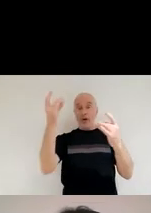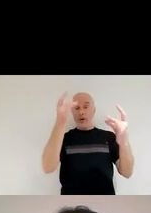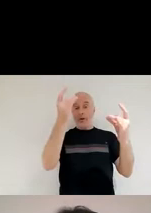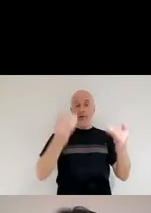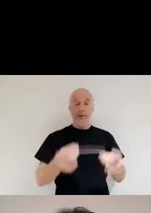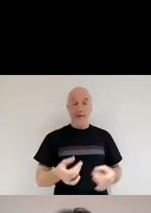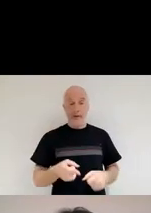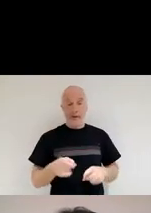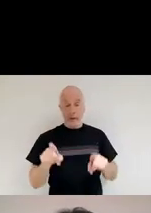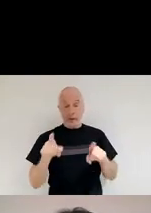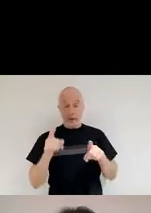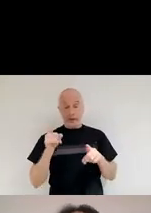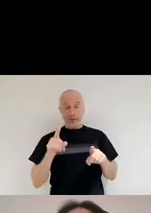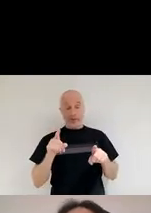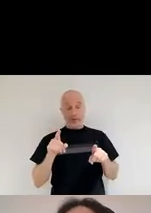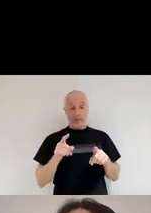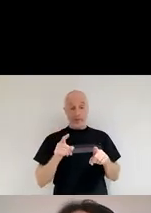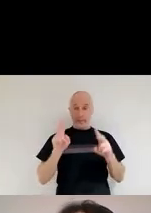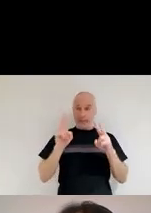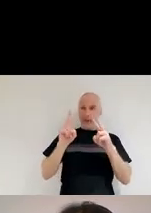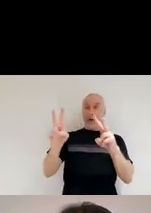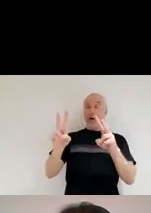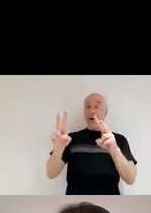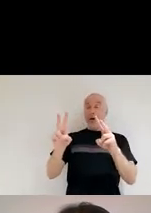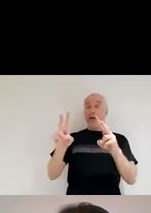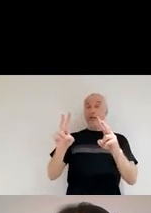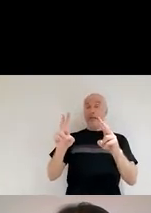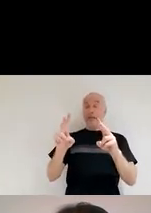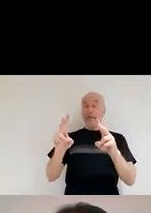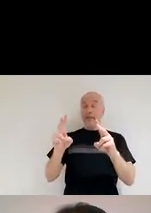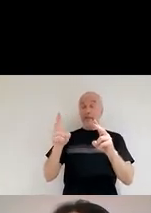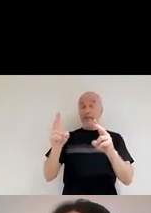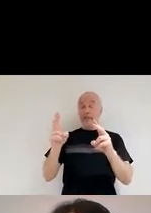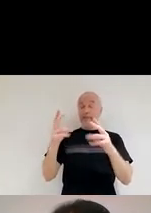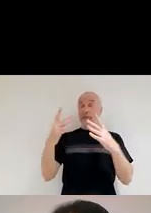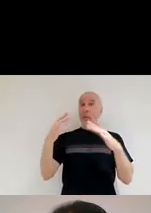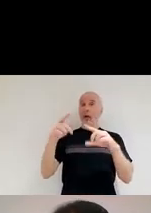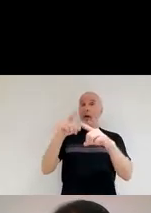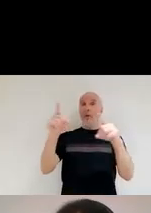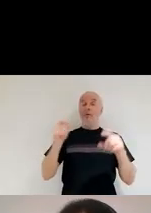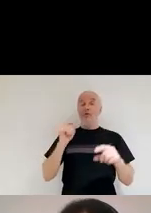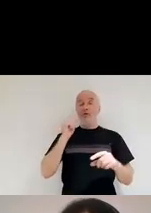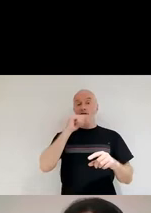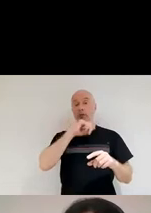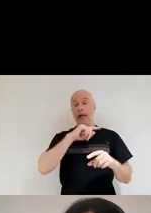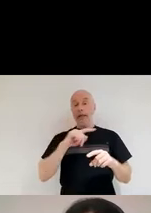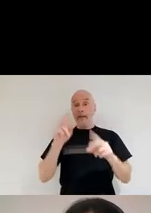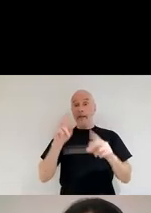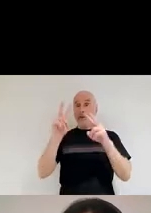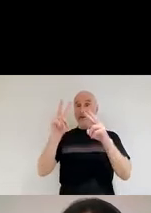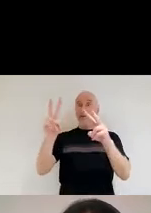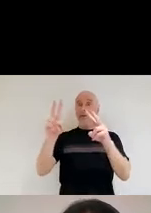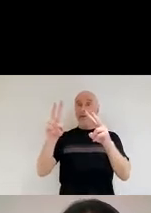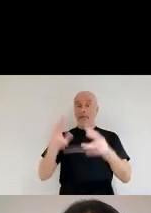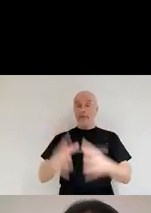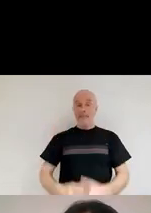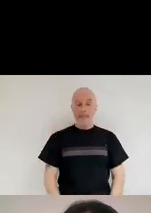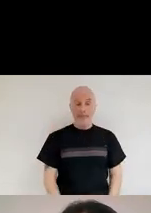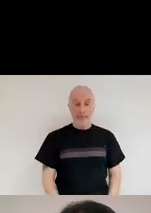the talk, when you were seeing suddenly in the infrared, all the light from those stars suddenly appear. Okay.